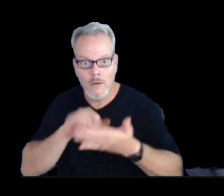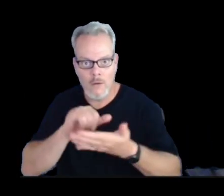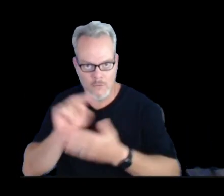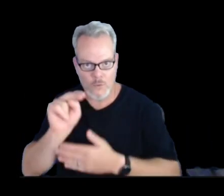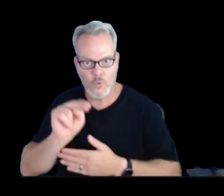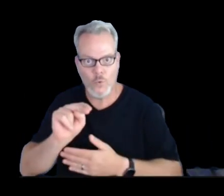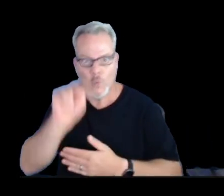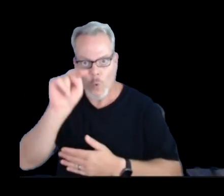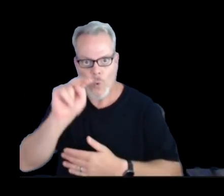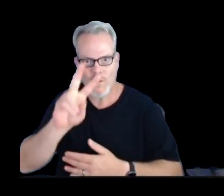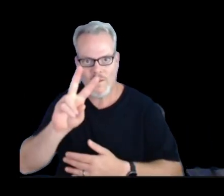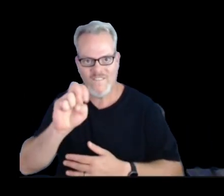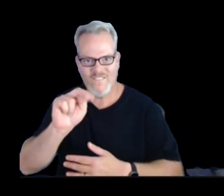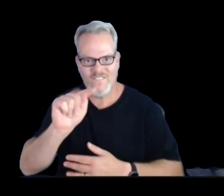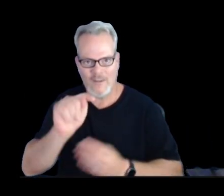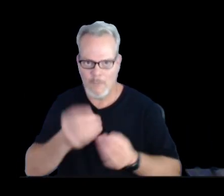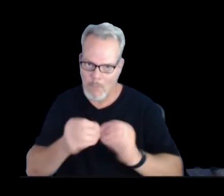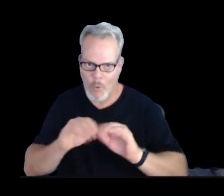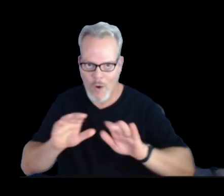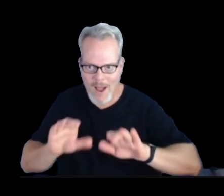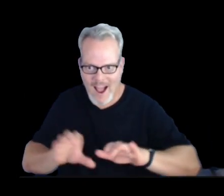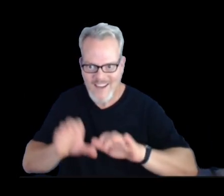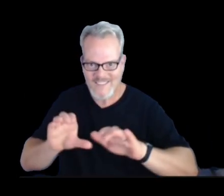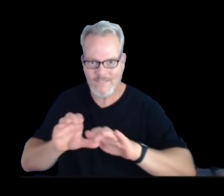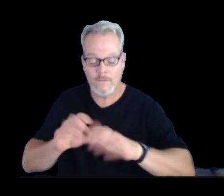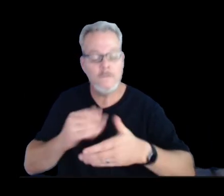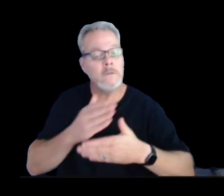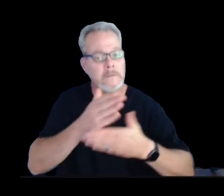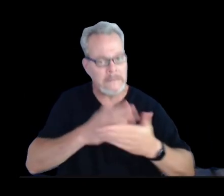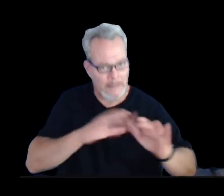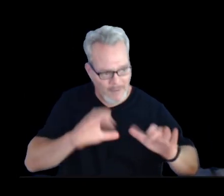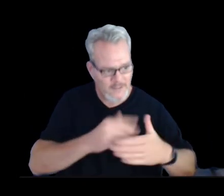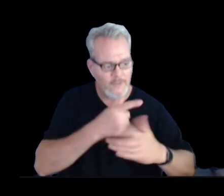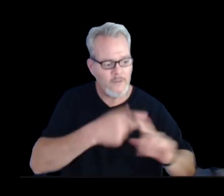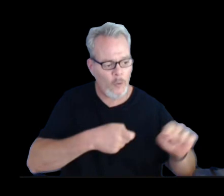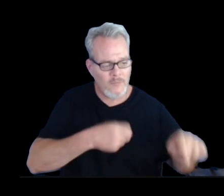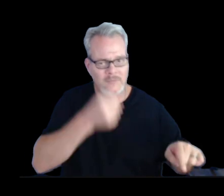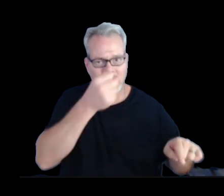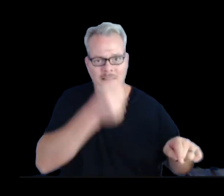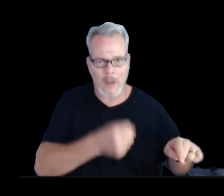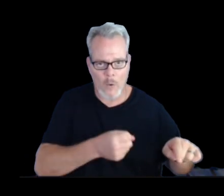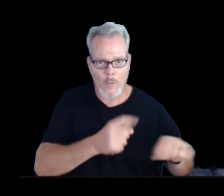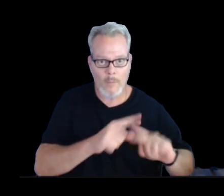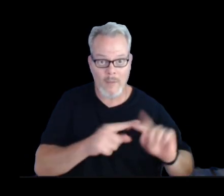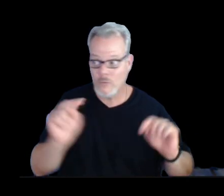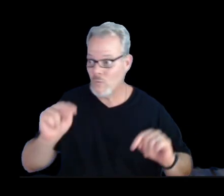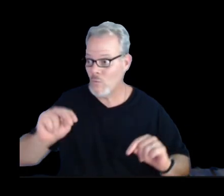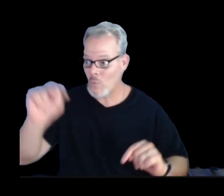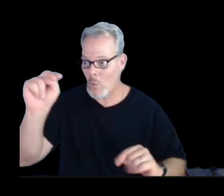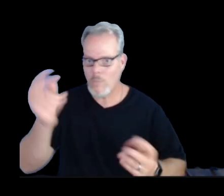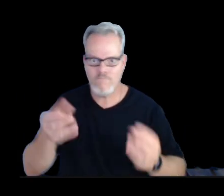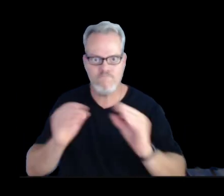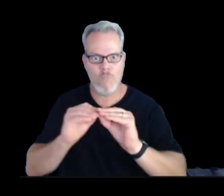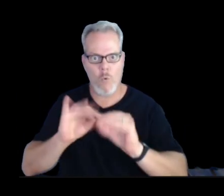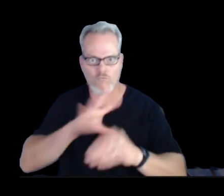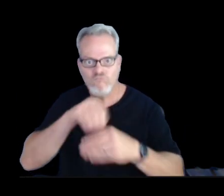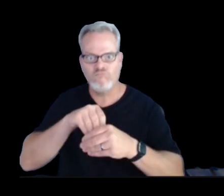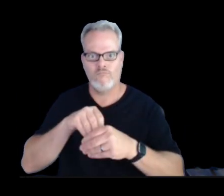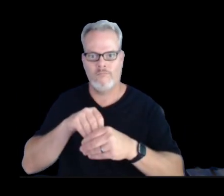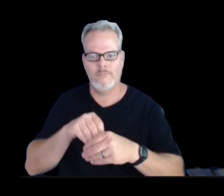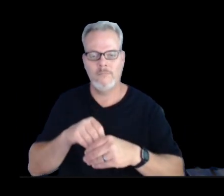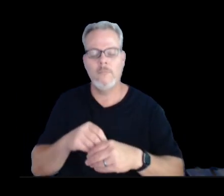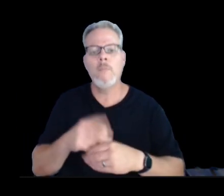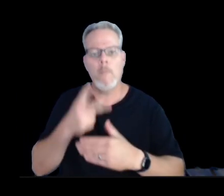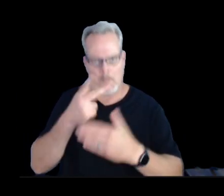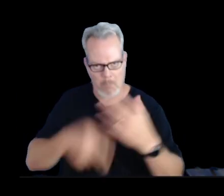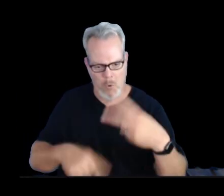active here. There is some activity from the south vent and some overflows, but pretty minor compared to the north vent activity, both in episode 19 and in